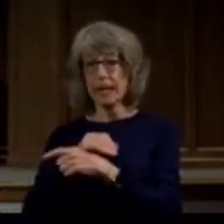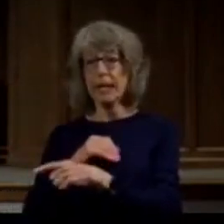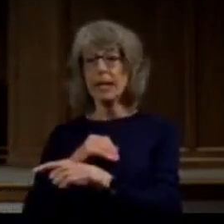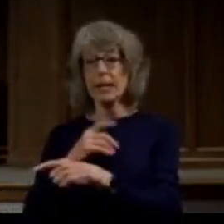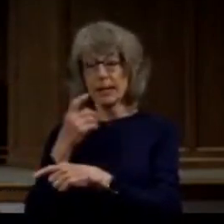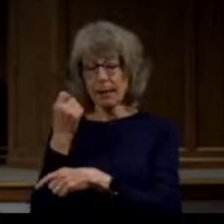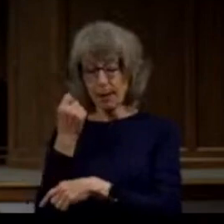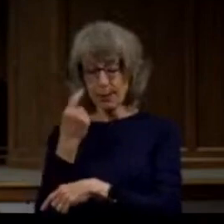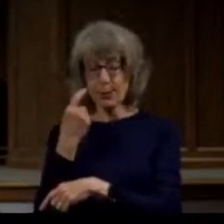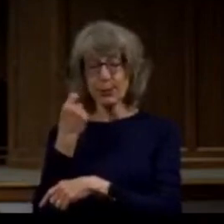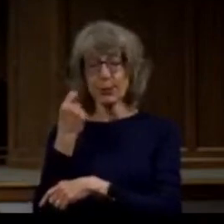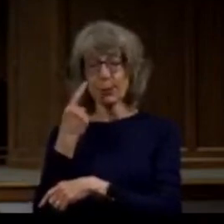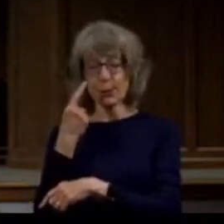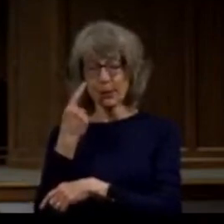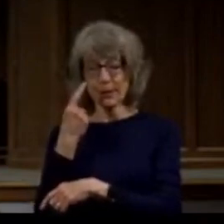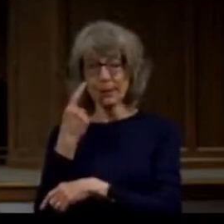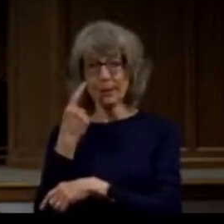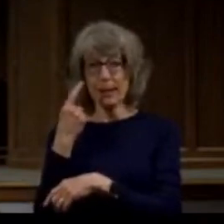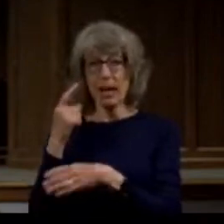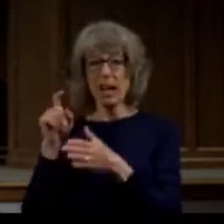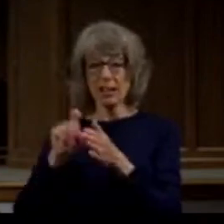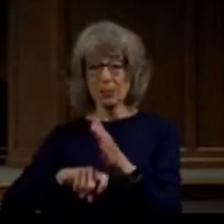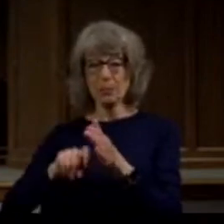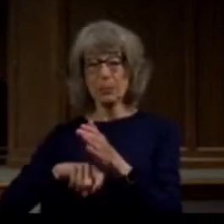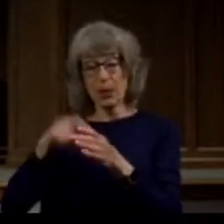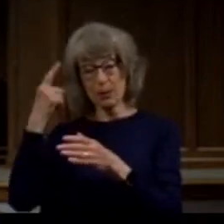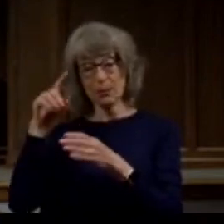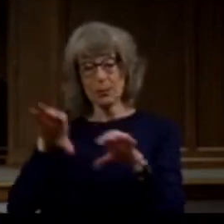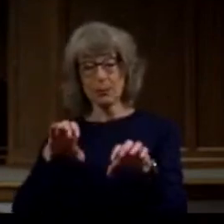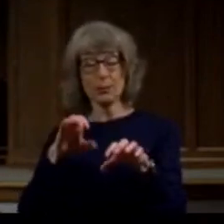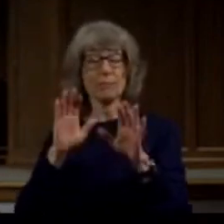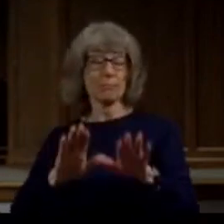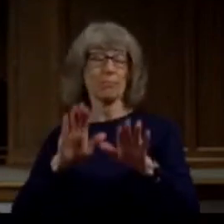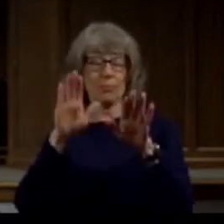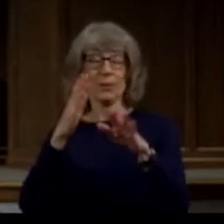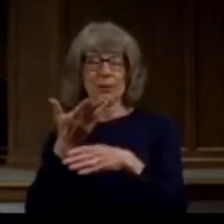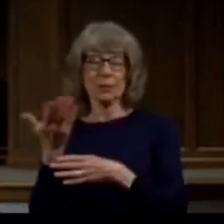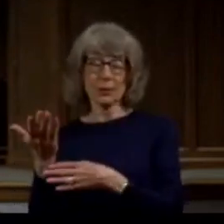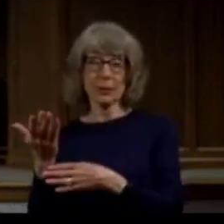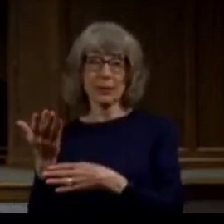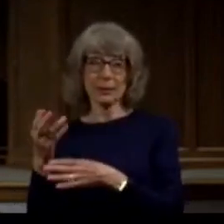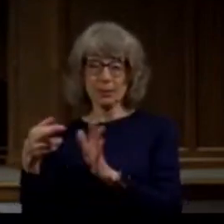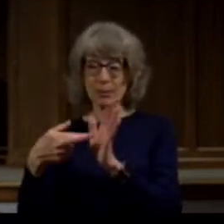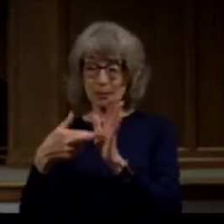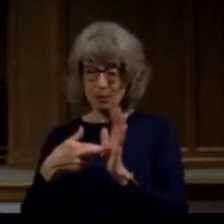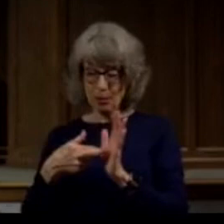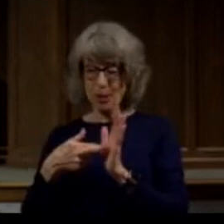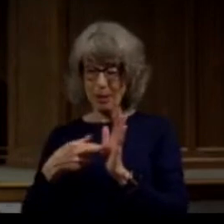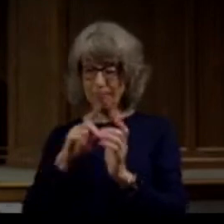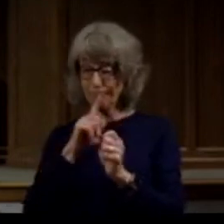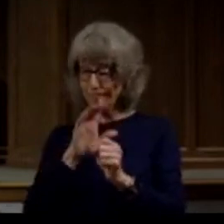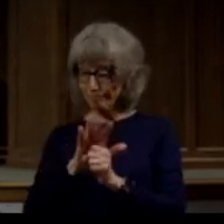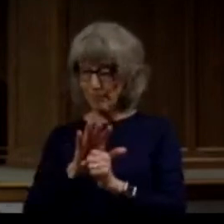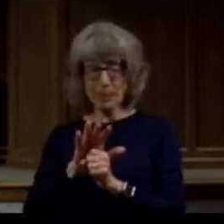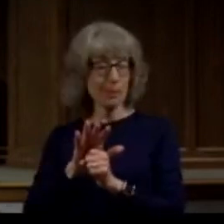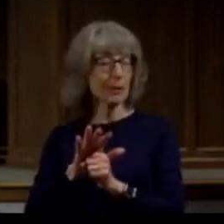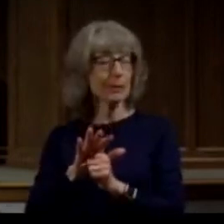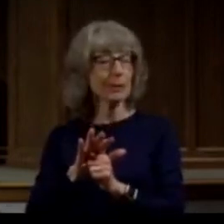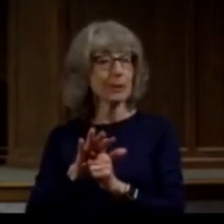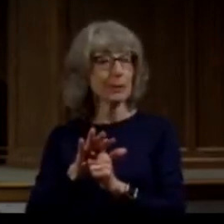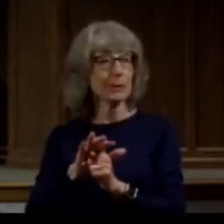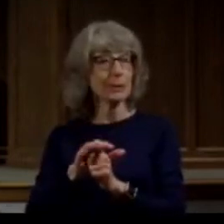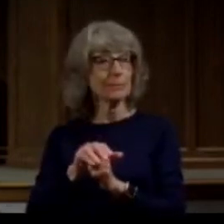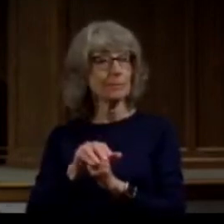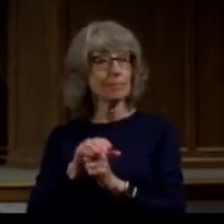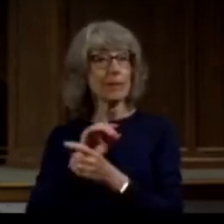do a great thing. It was going to require great commitment. It was going to require the kind of commitment that requires a